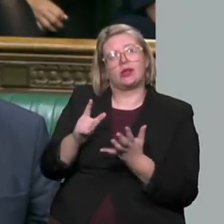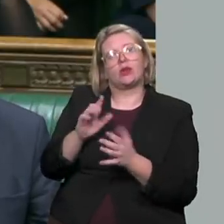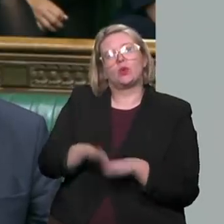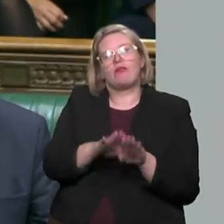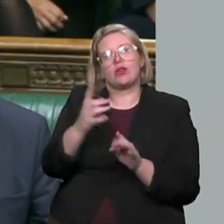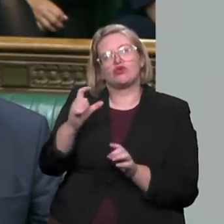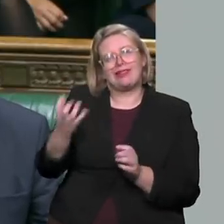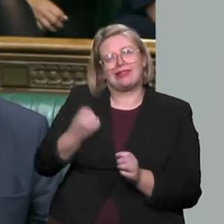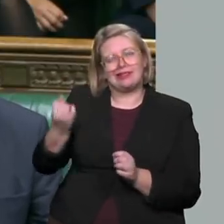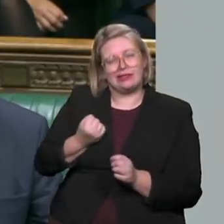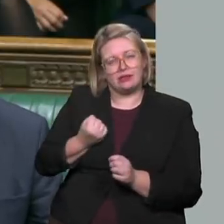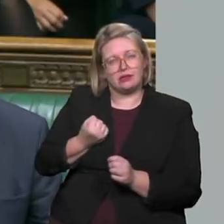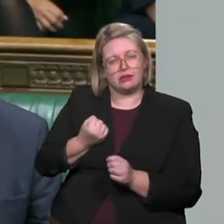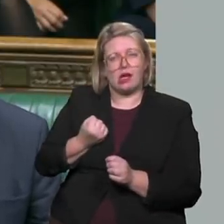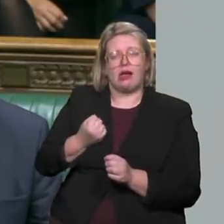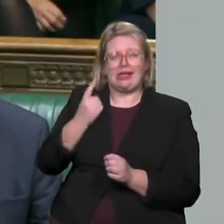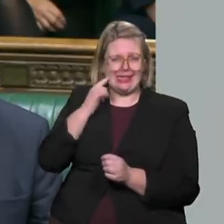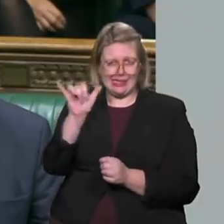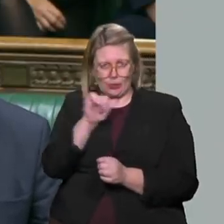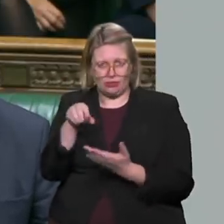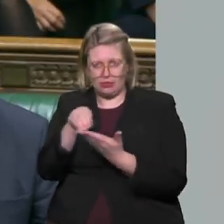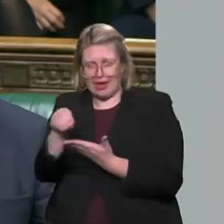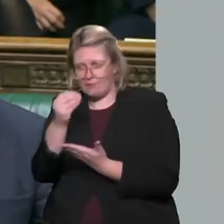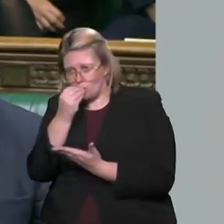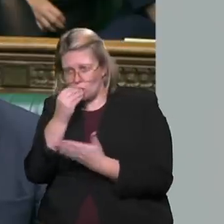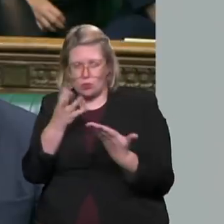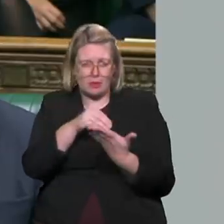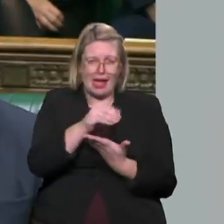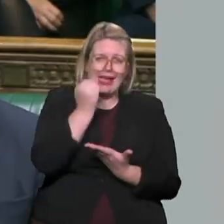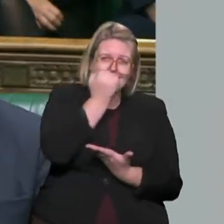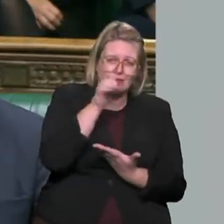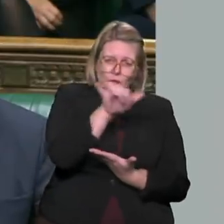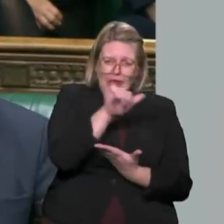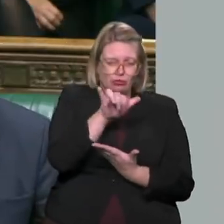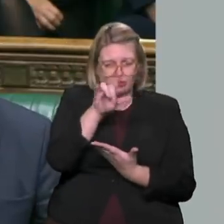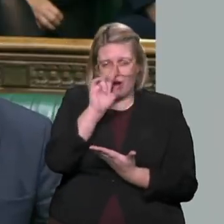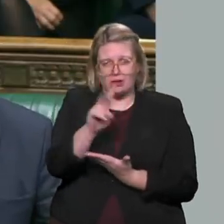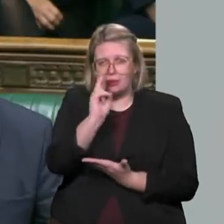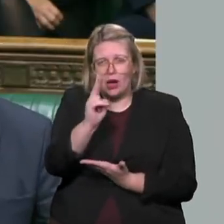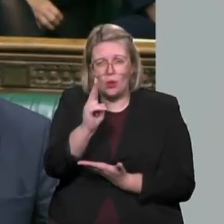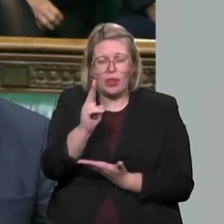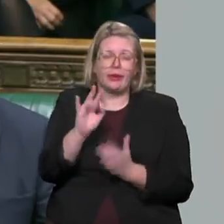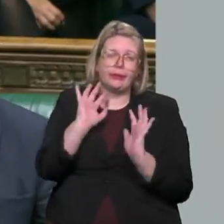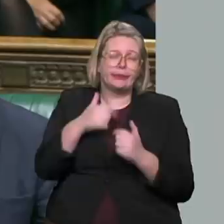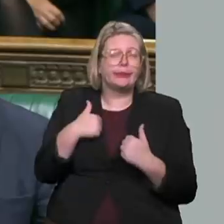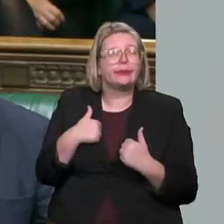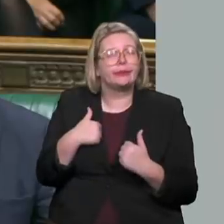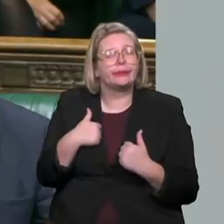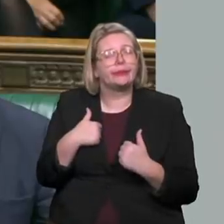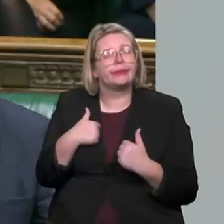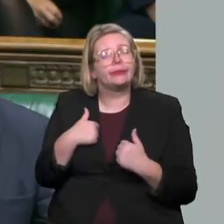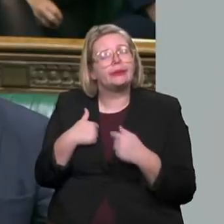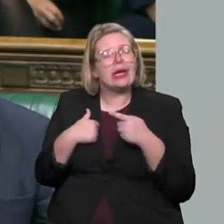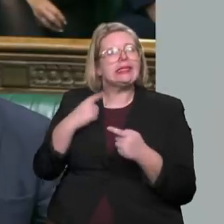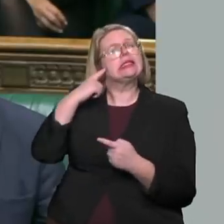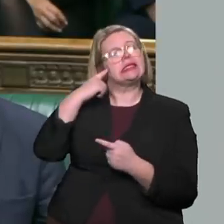heating. Given the crisis and living costs that are now facing, will the Prime Minister reconsider